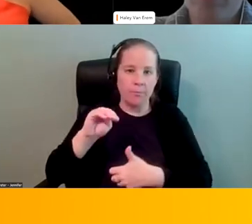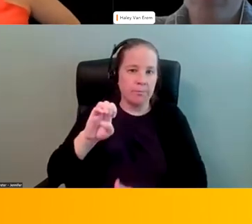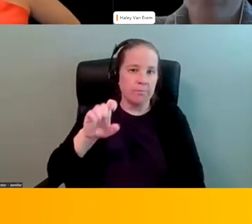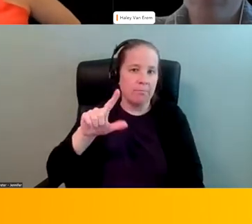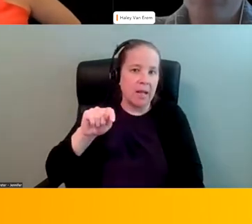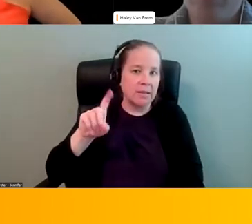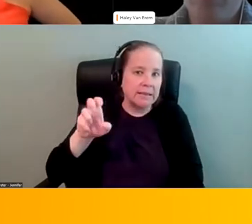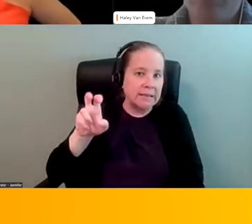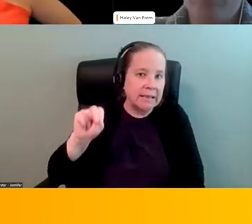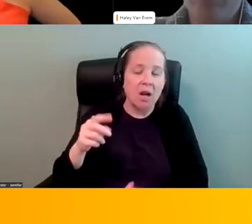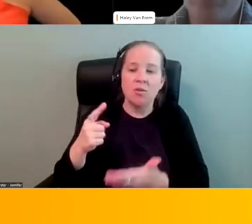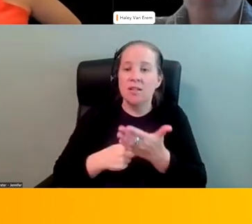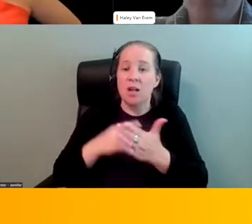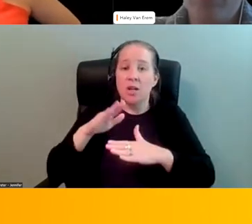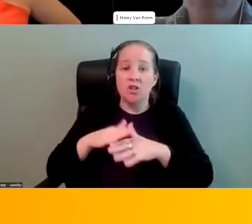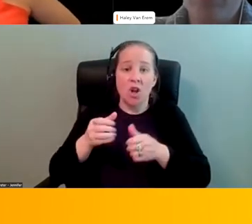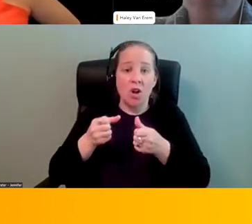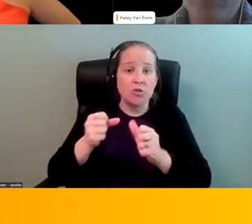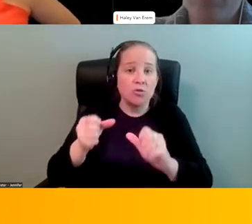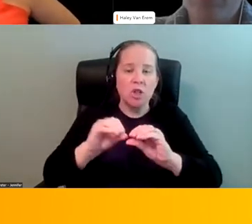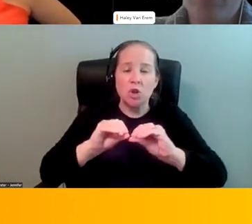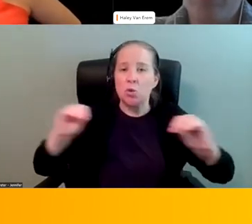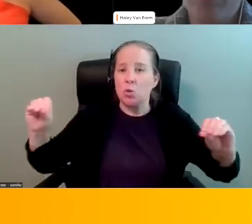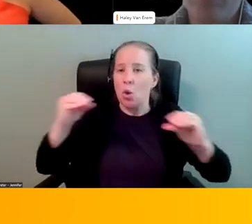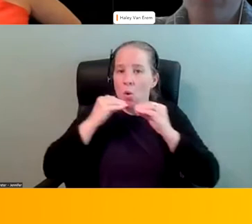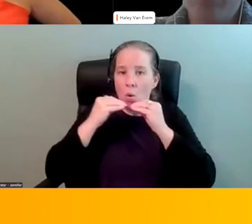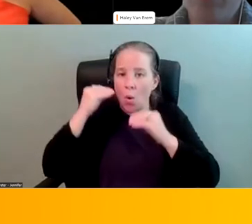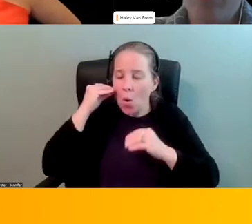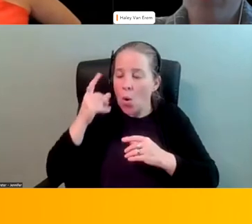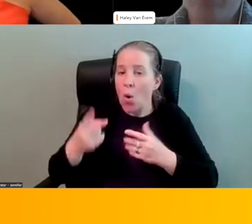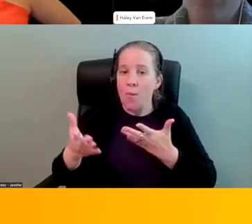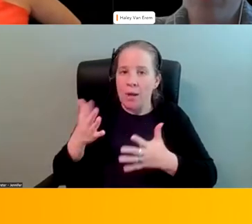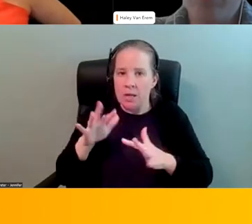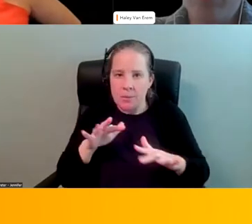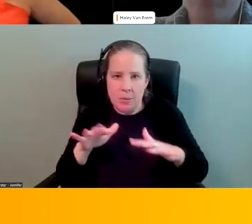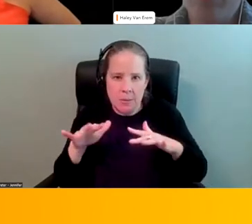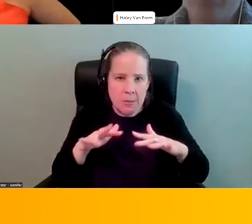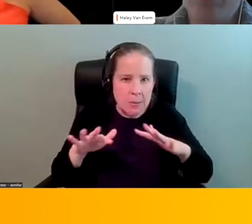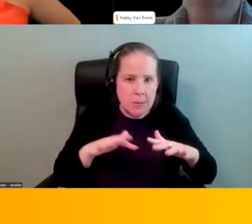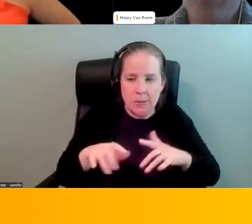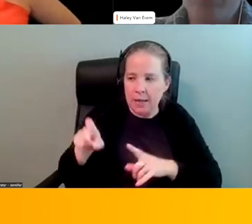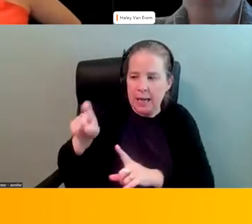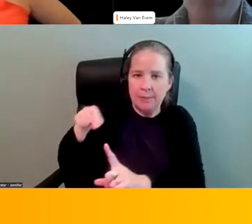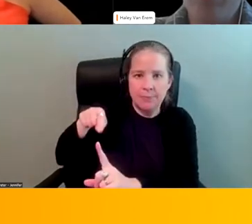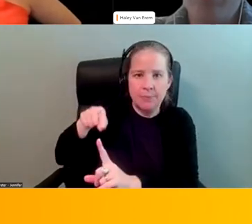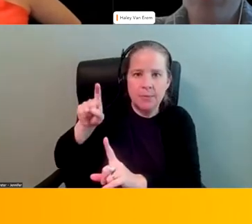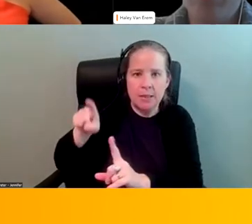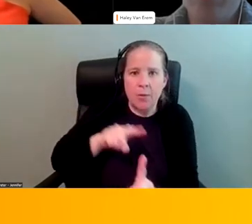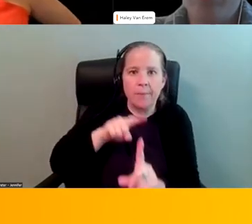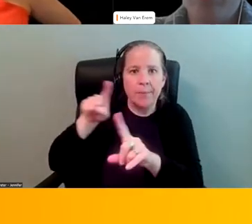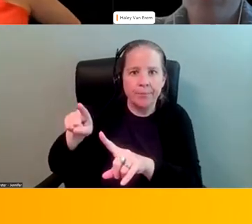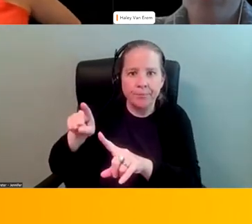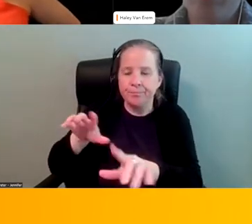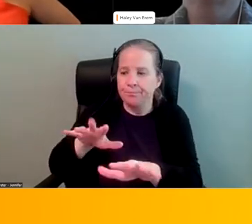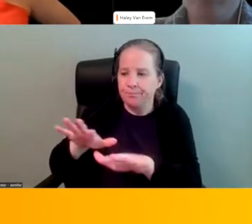somebody is on the streets, they're unsheltered. And there are, you know, there are some tensions, and they need somebody who can come out and